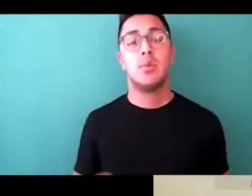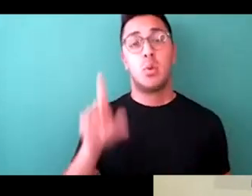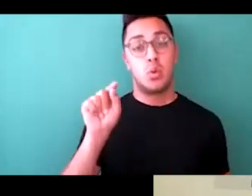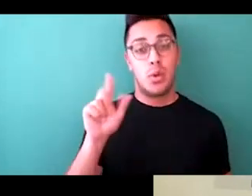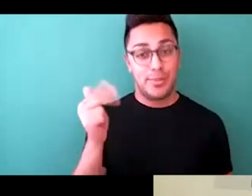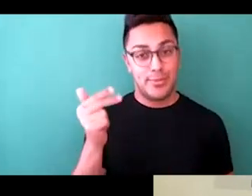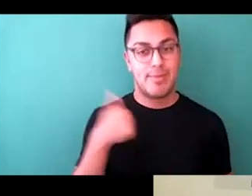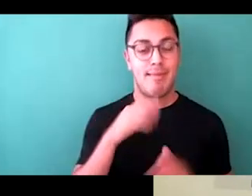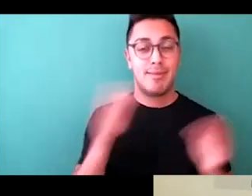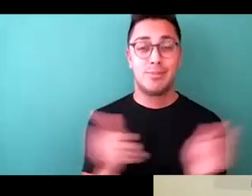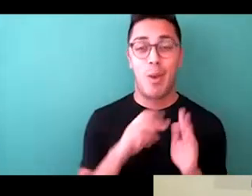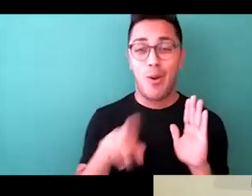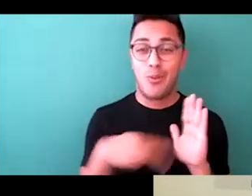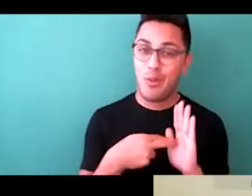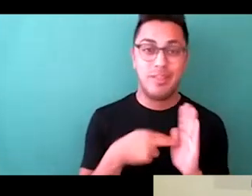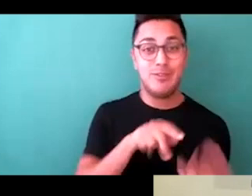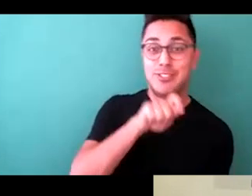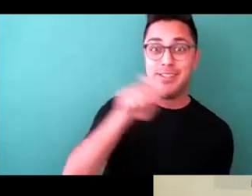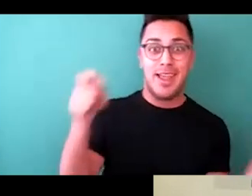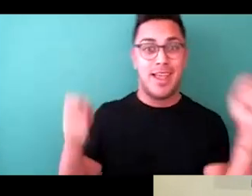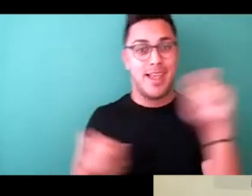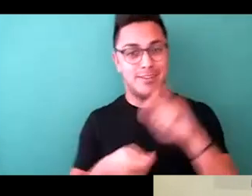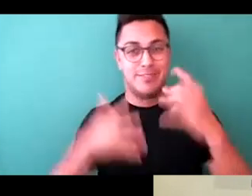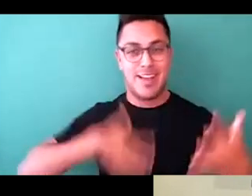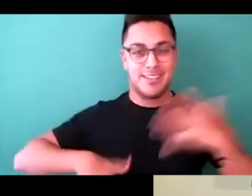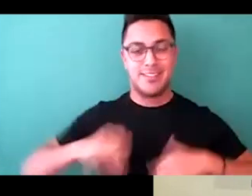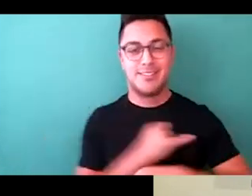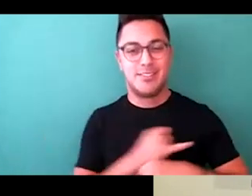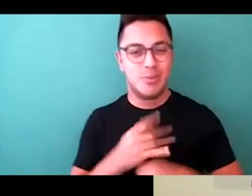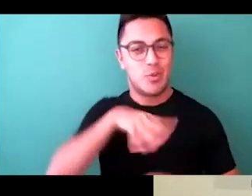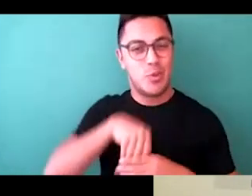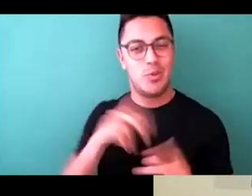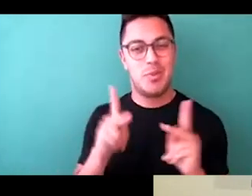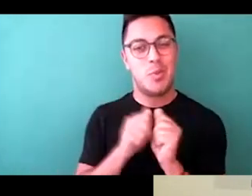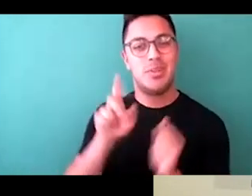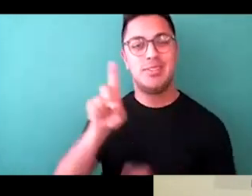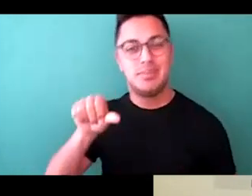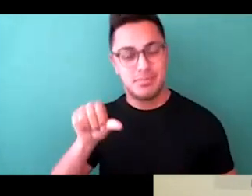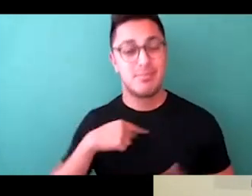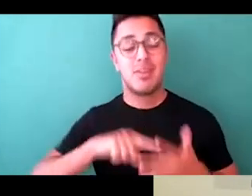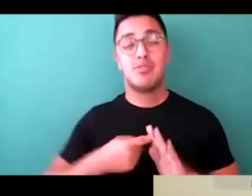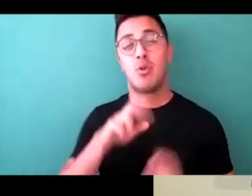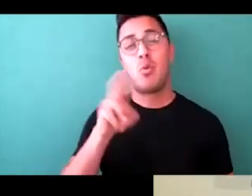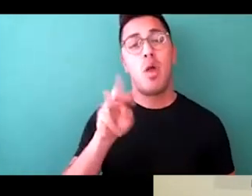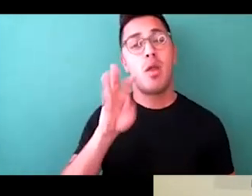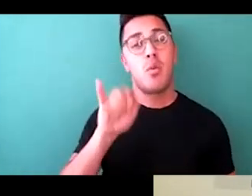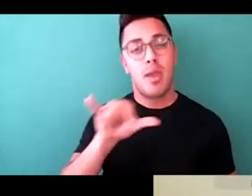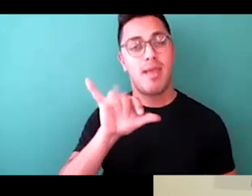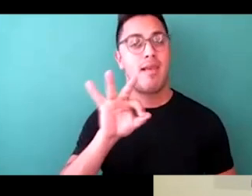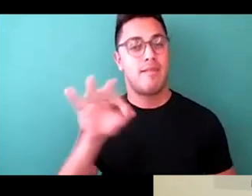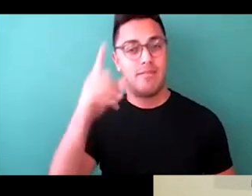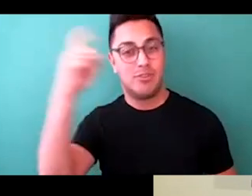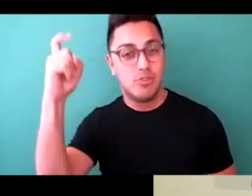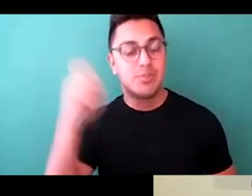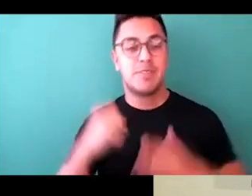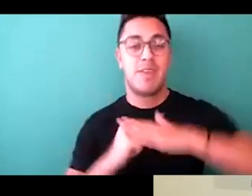of changing the fashion industry to be inclusive of people with disabilities, and I started the Runway of Dreams Foundation. In